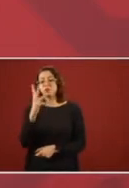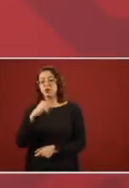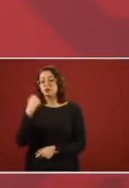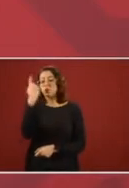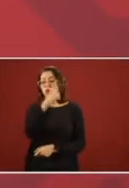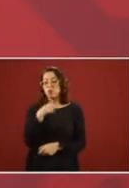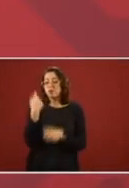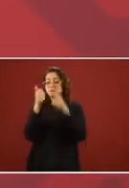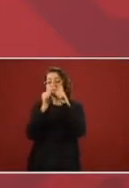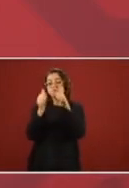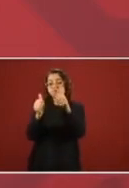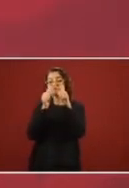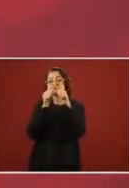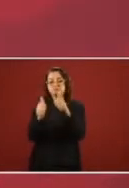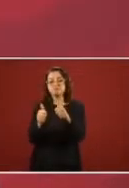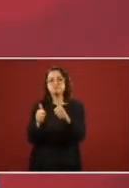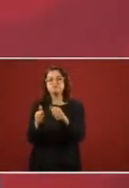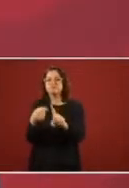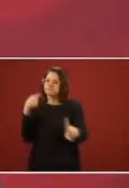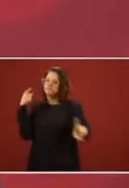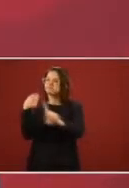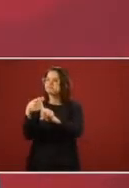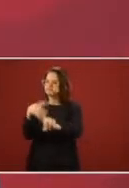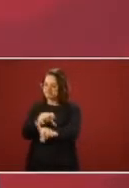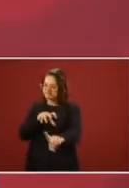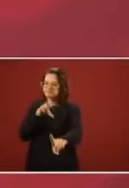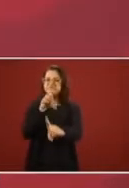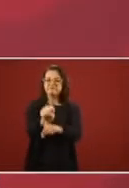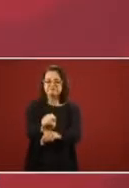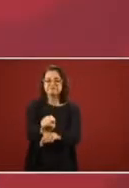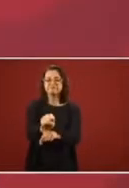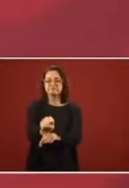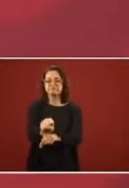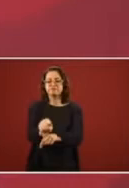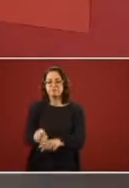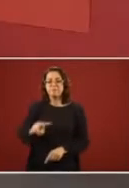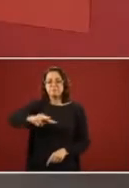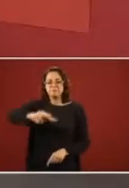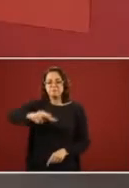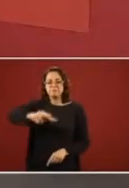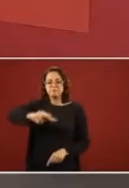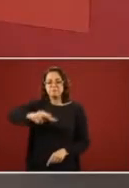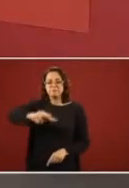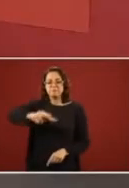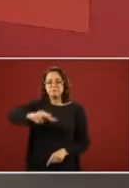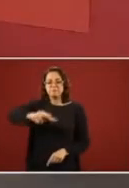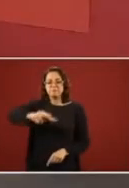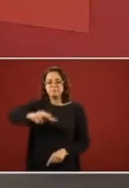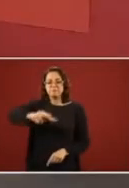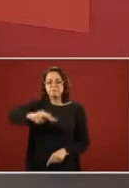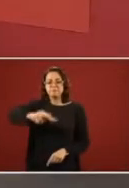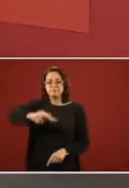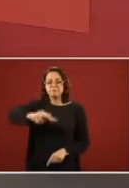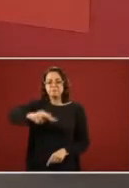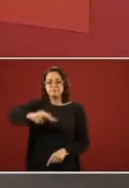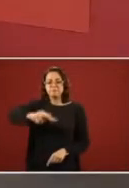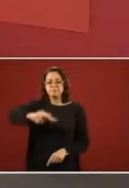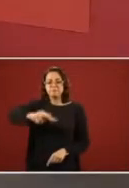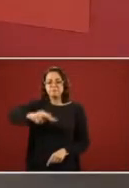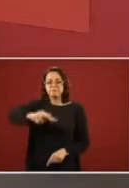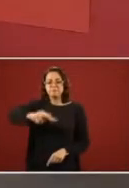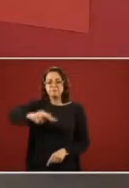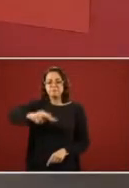Y que logremos establecer? La gratuidad. La So that we are able